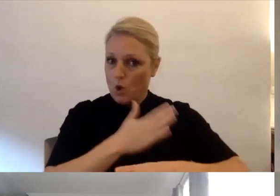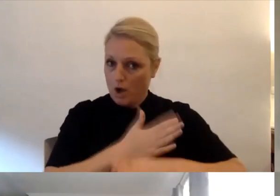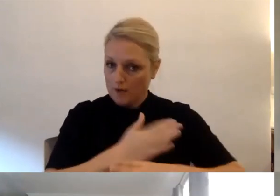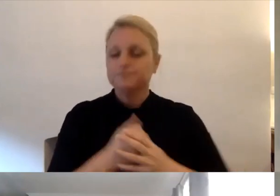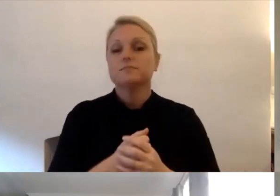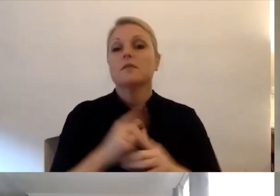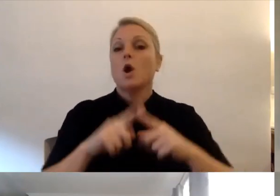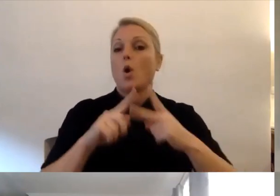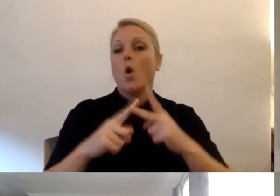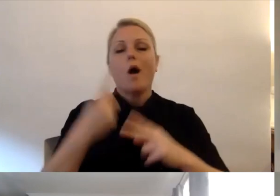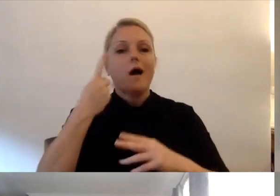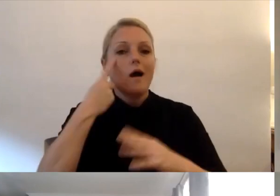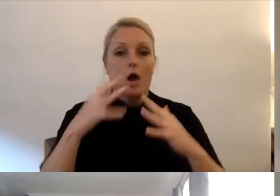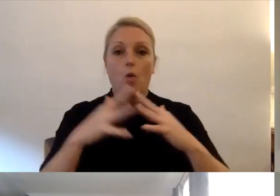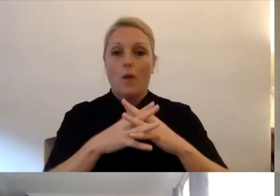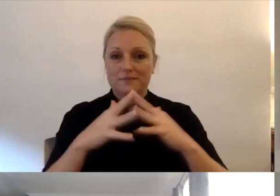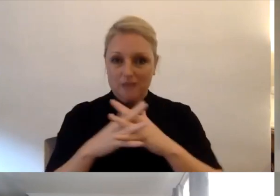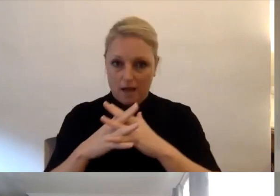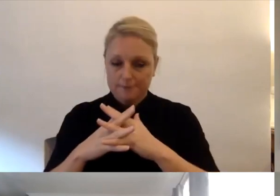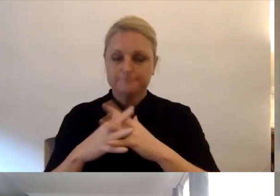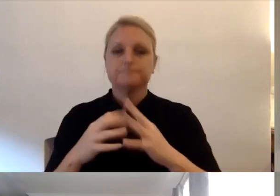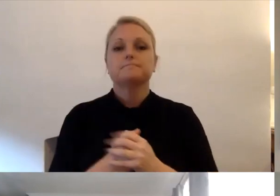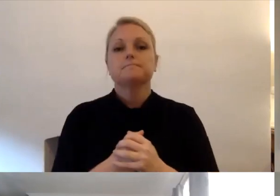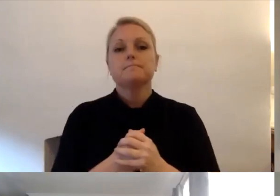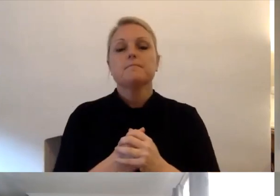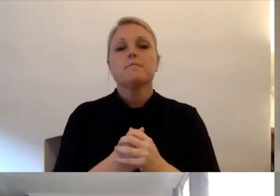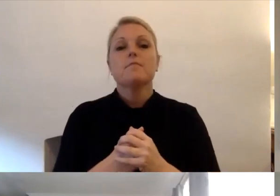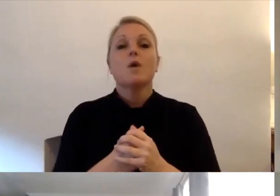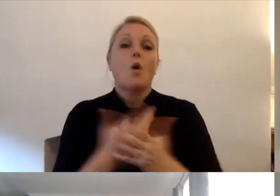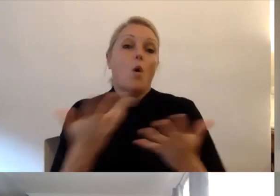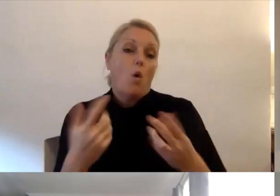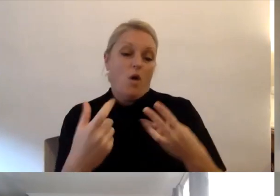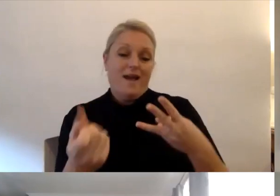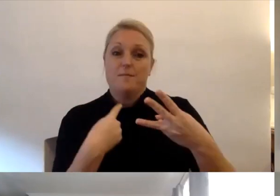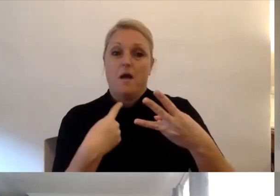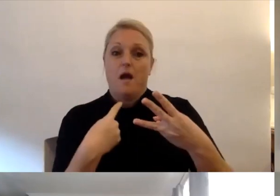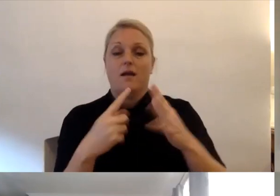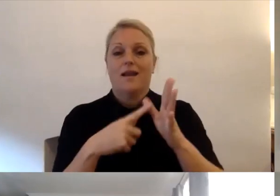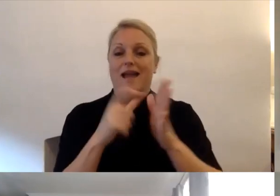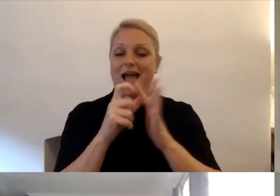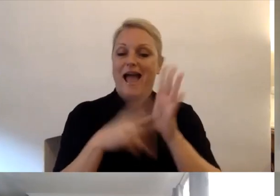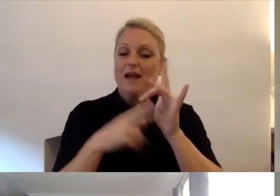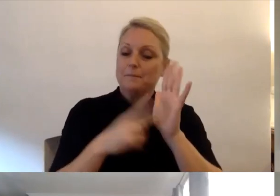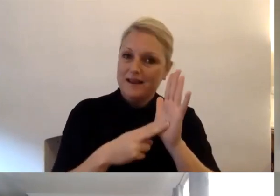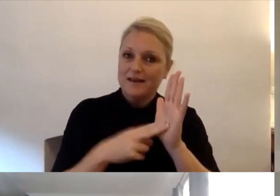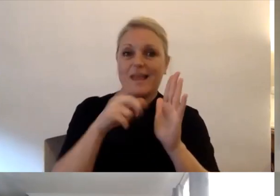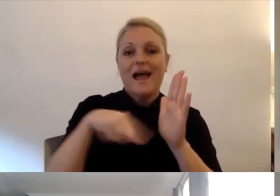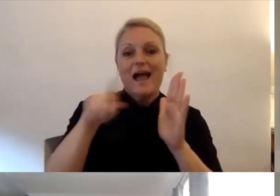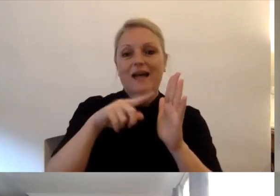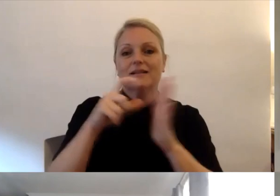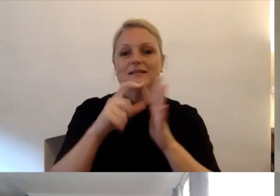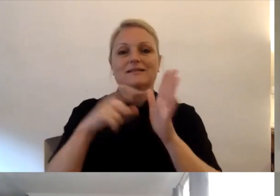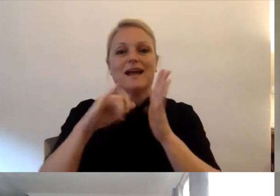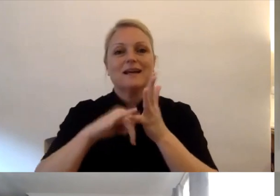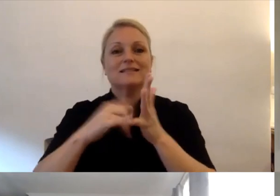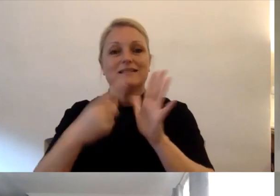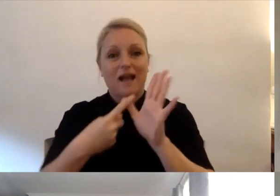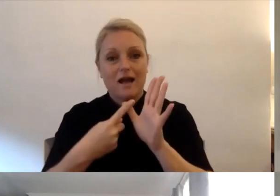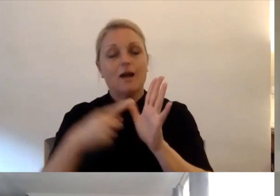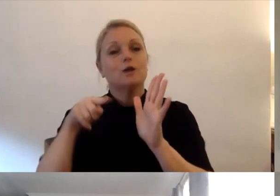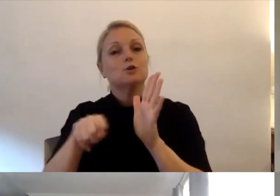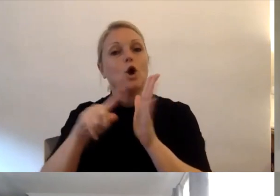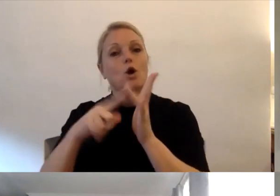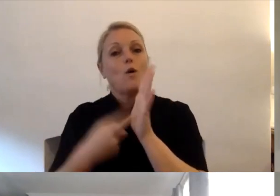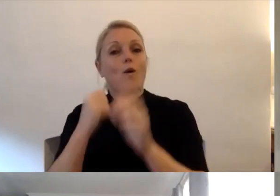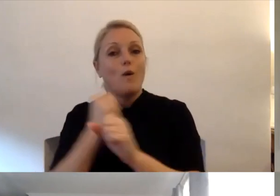daxa.org.au, and you can email us at admin at daxa.org.au. I'll make sure you have all of the